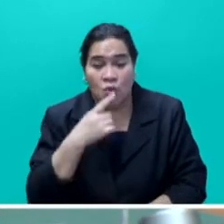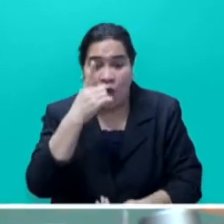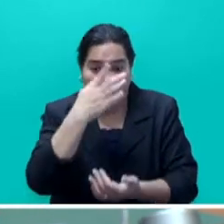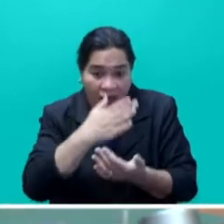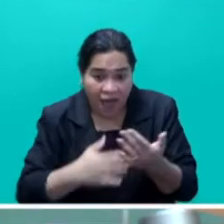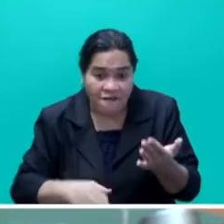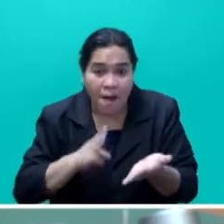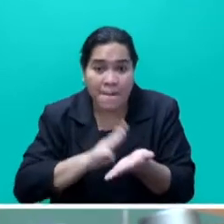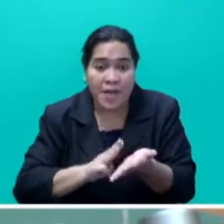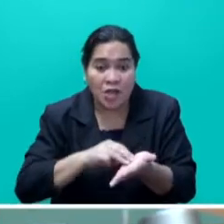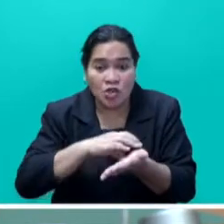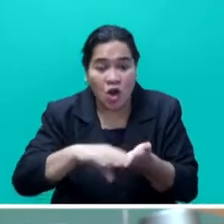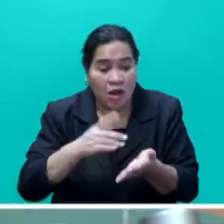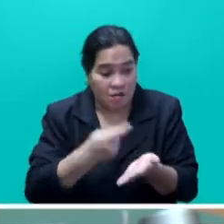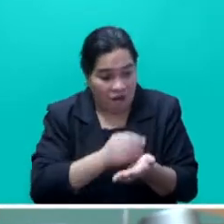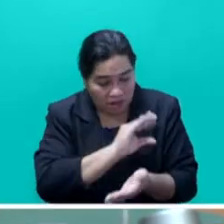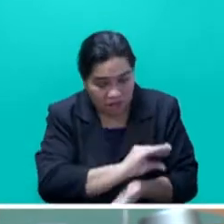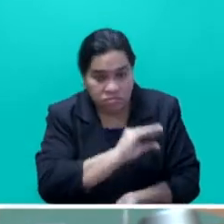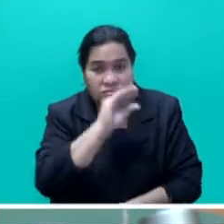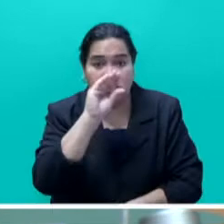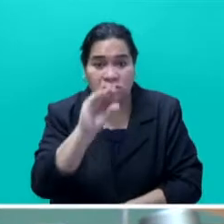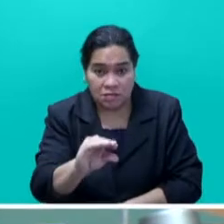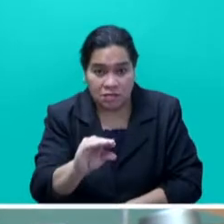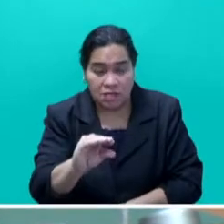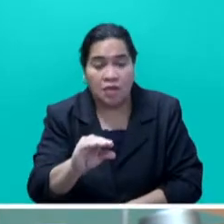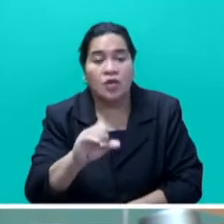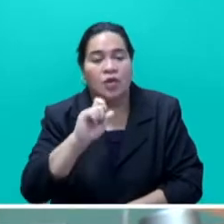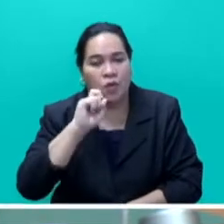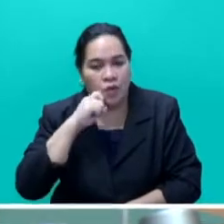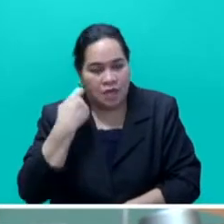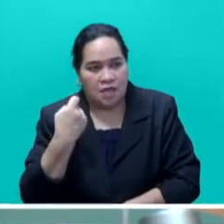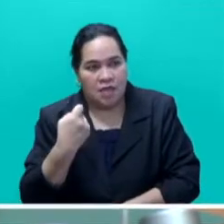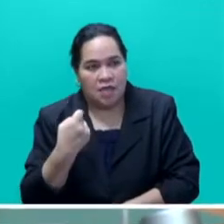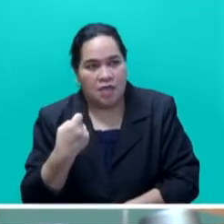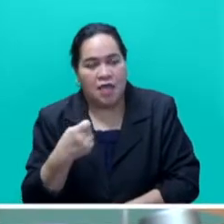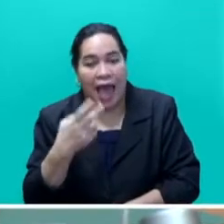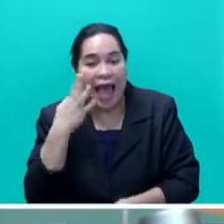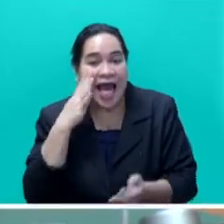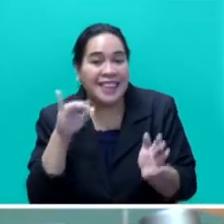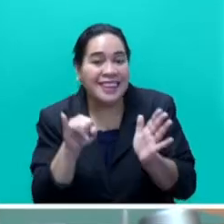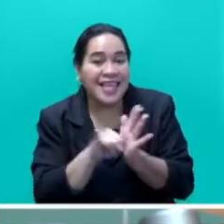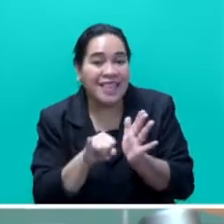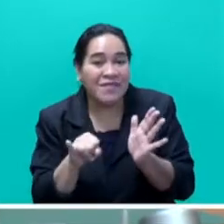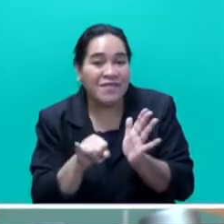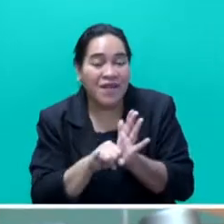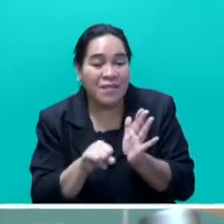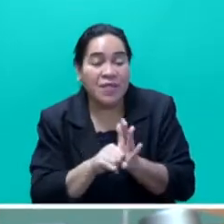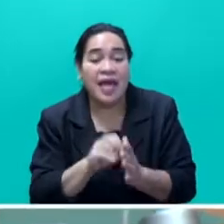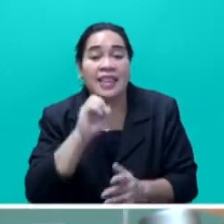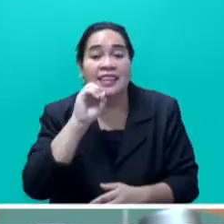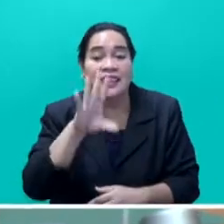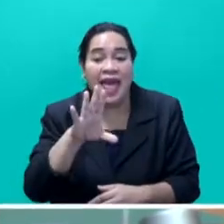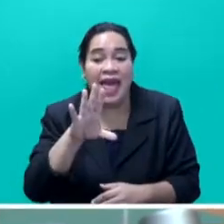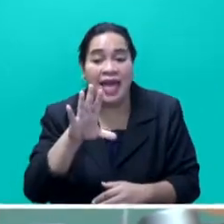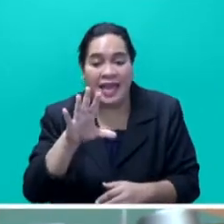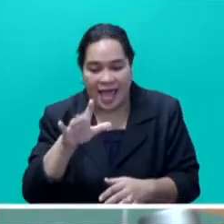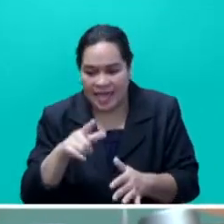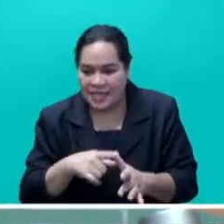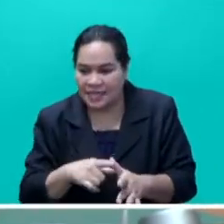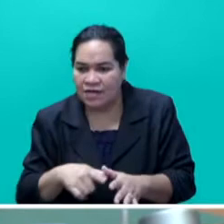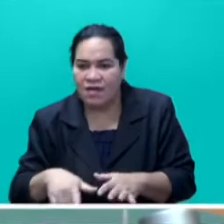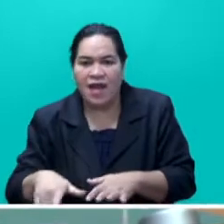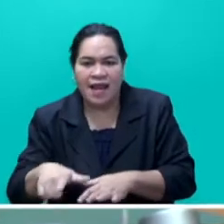allocation, we would identify up to 10 acres of track of